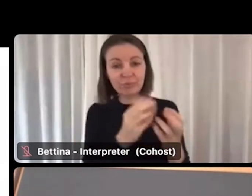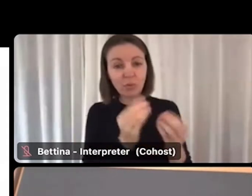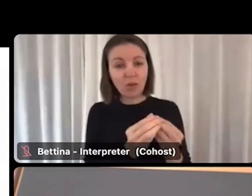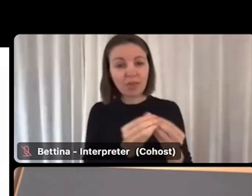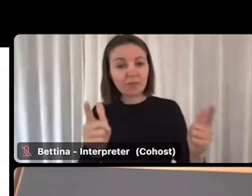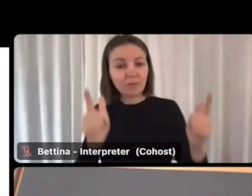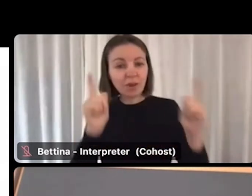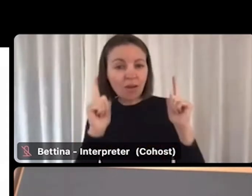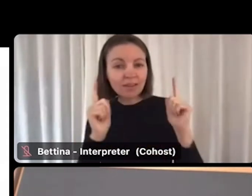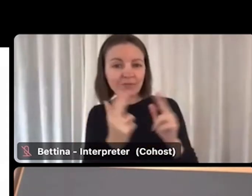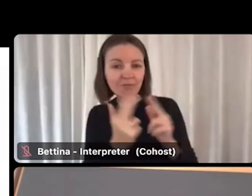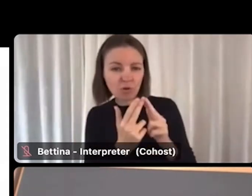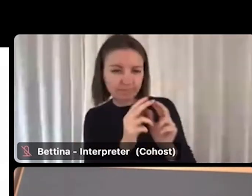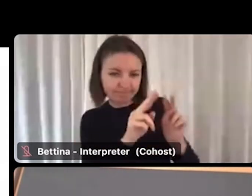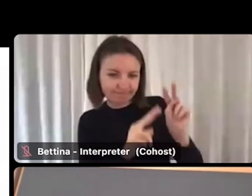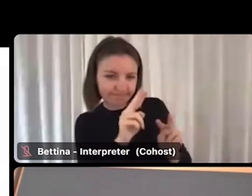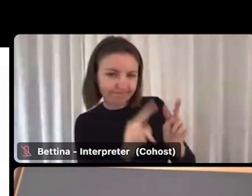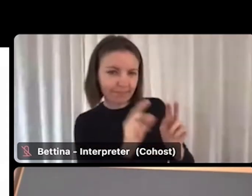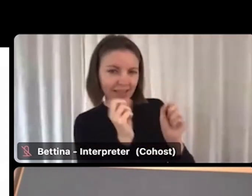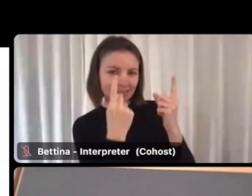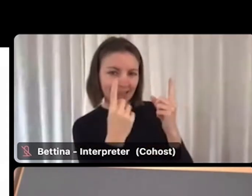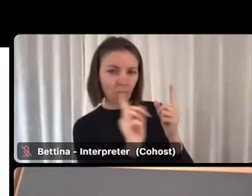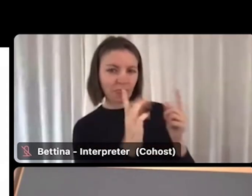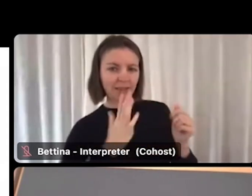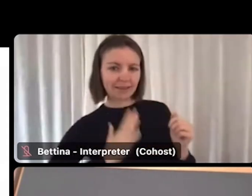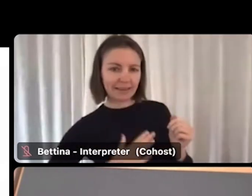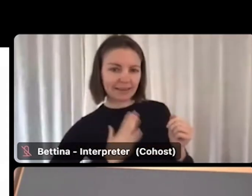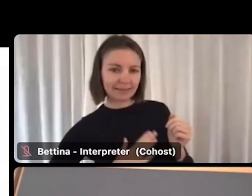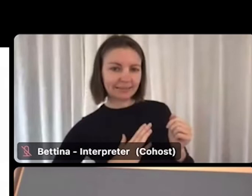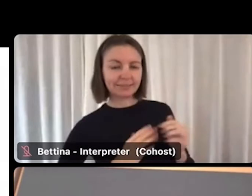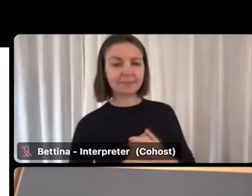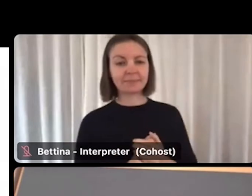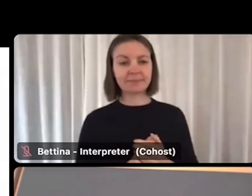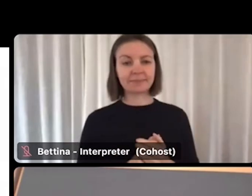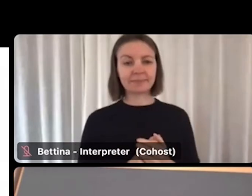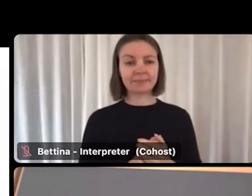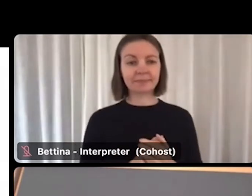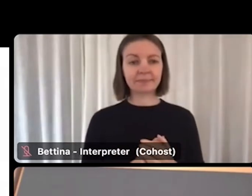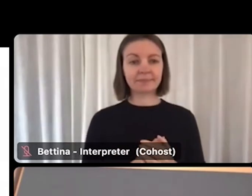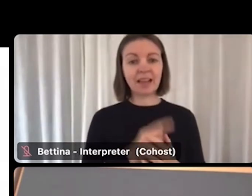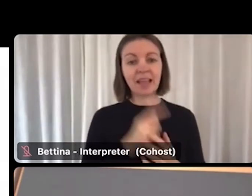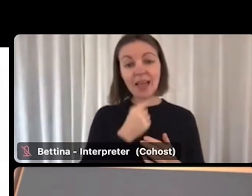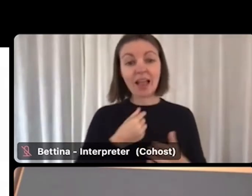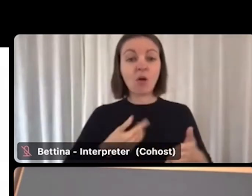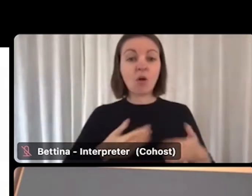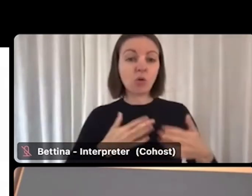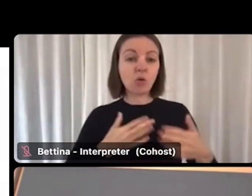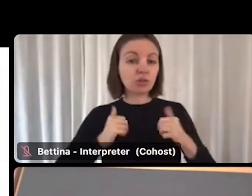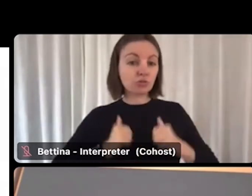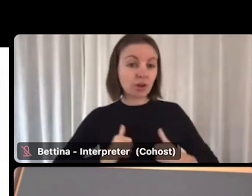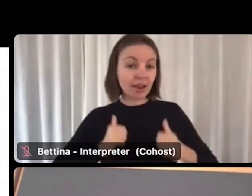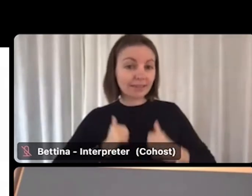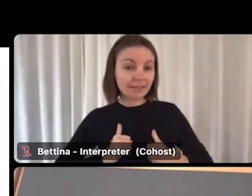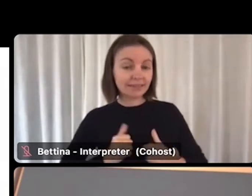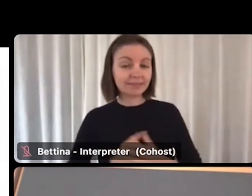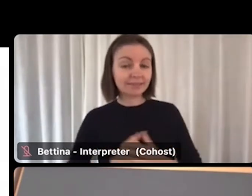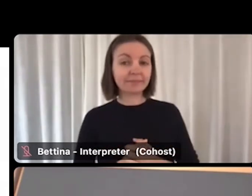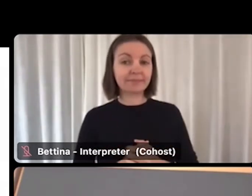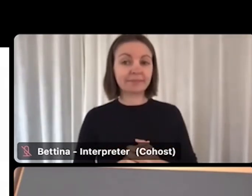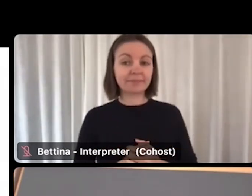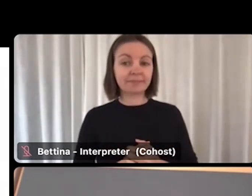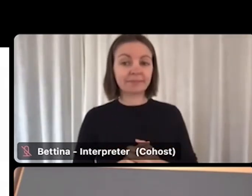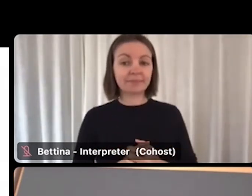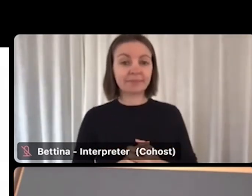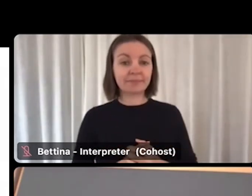needs and tailor pathways. For example, this could include organising training to suit the employer's needs and other